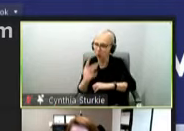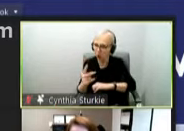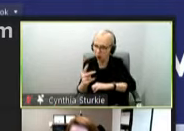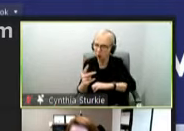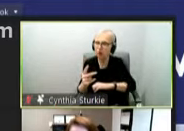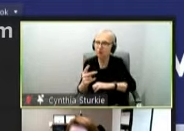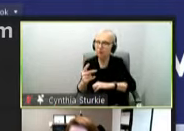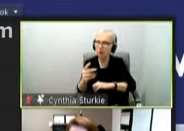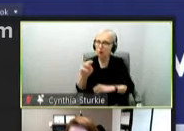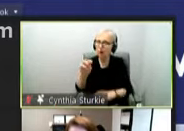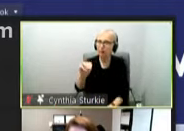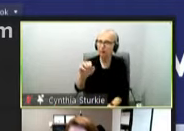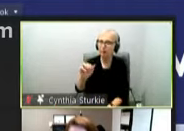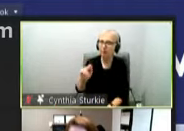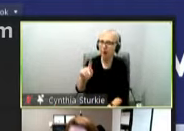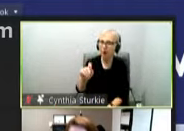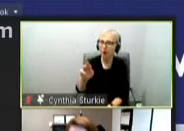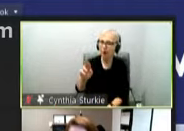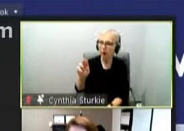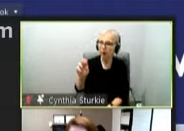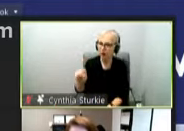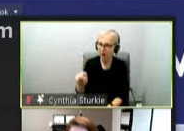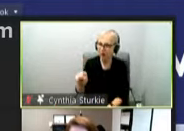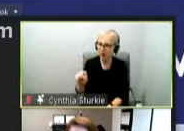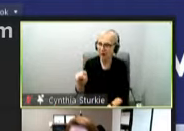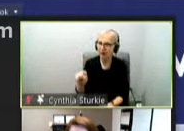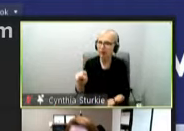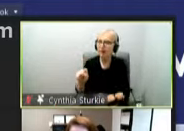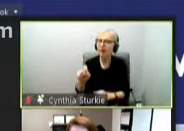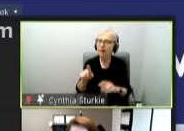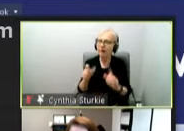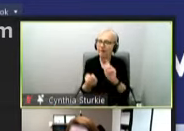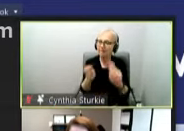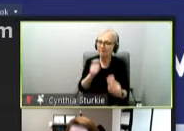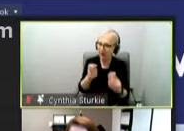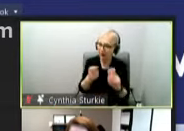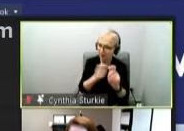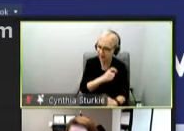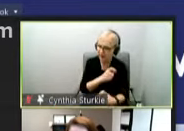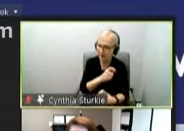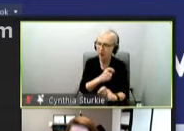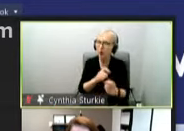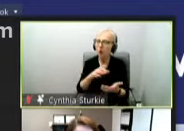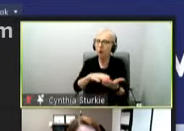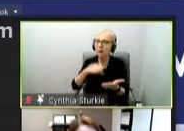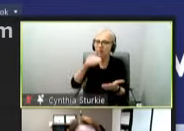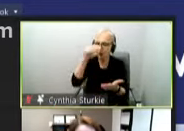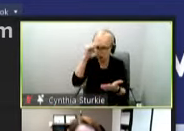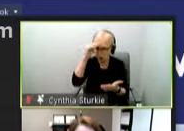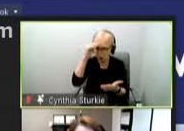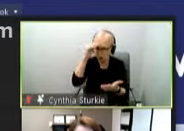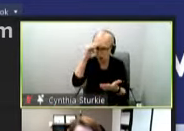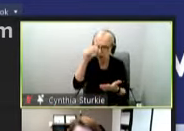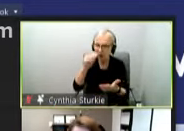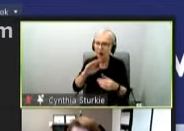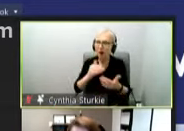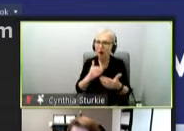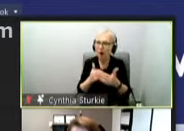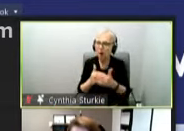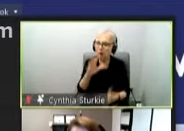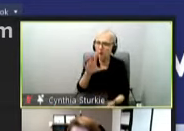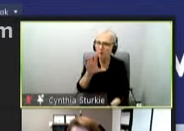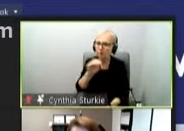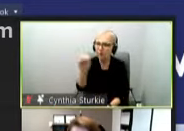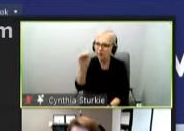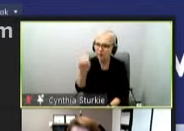Wastewater monitoring is a COVID-19 early warning system. We've learned that almost 50% of